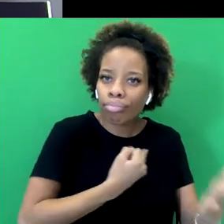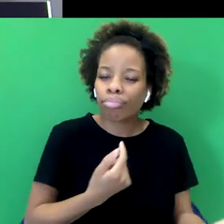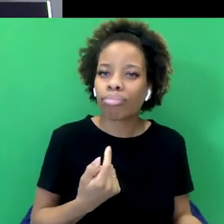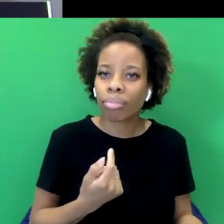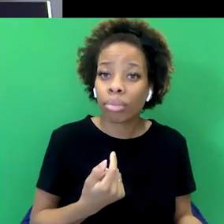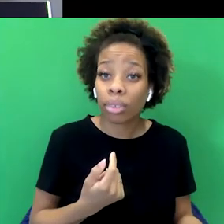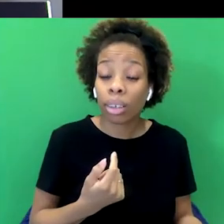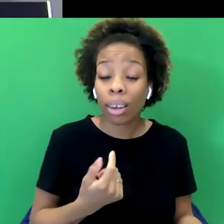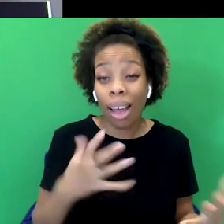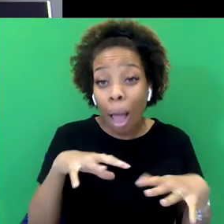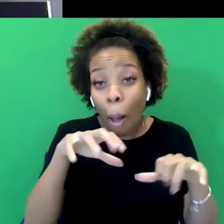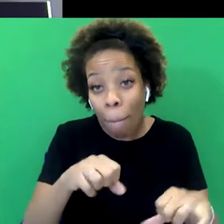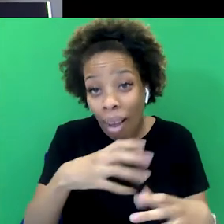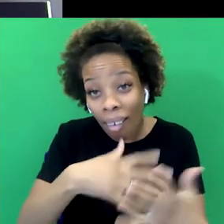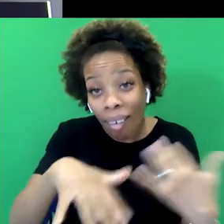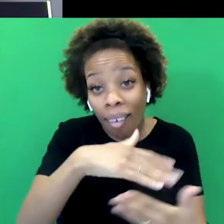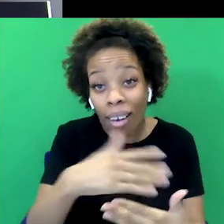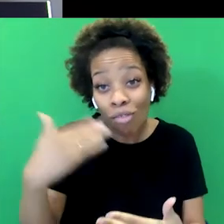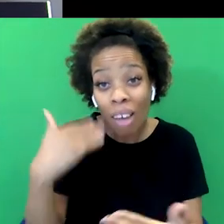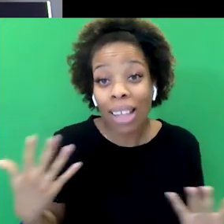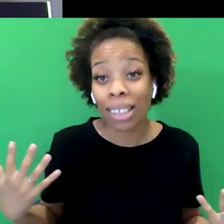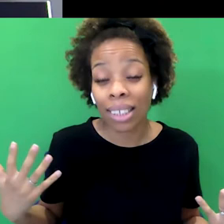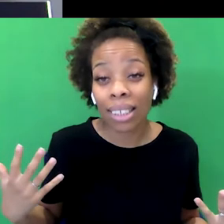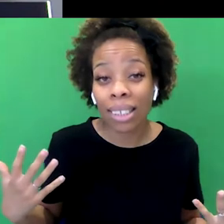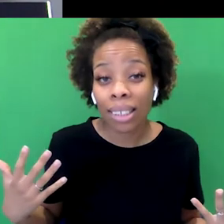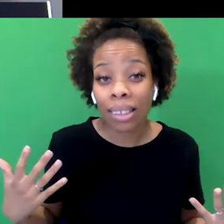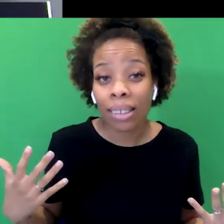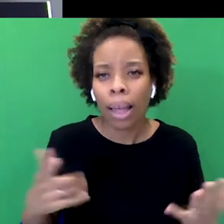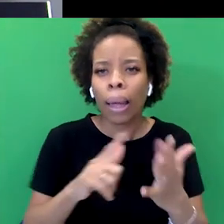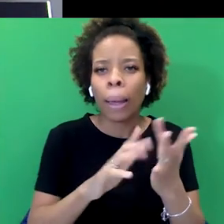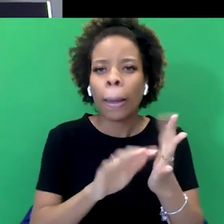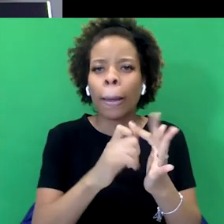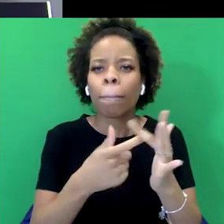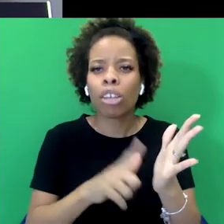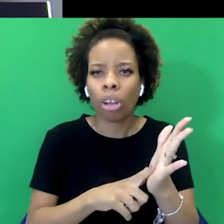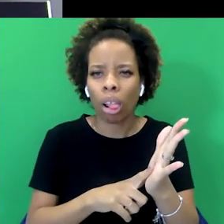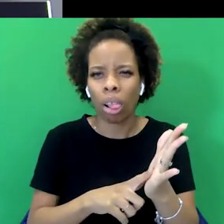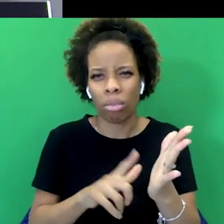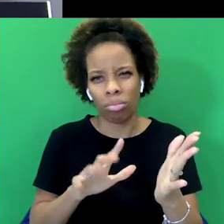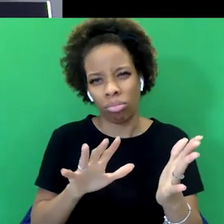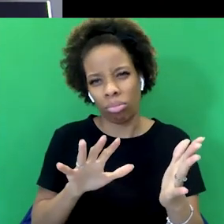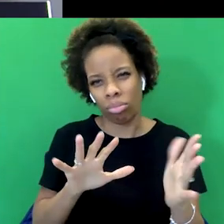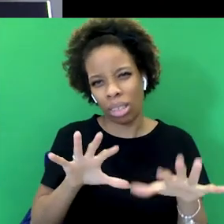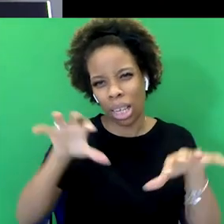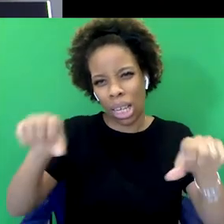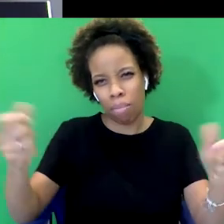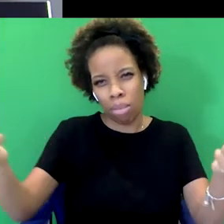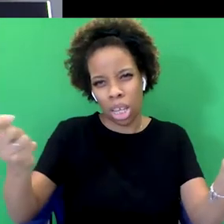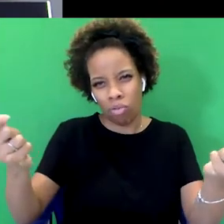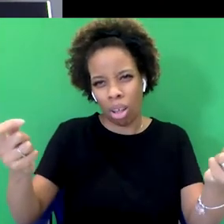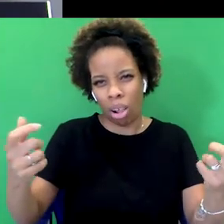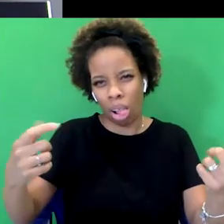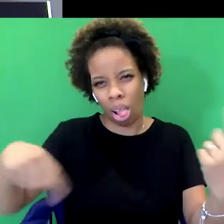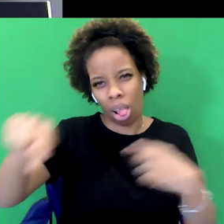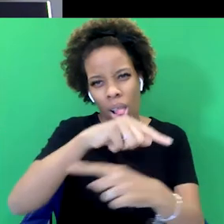we've to remember the imperial story has, for all our lives, been told, in Britain anyway, by white men of a certain